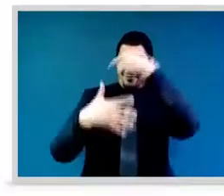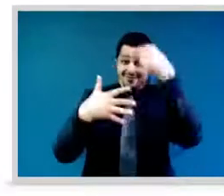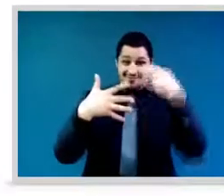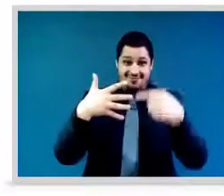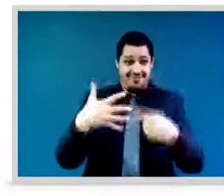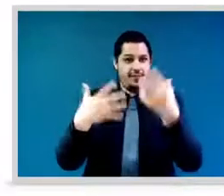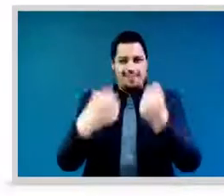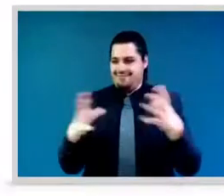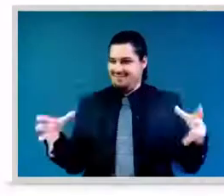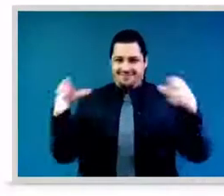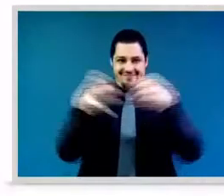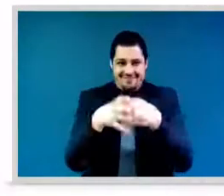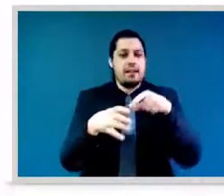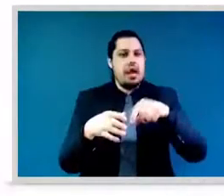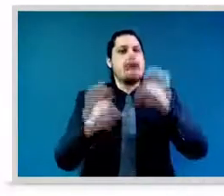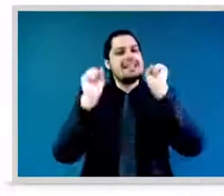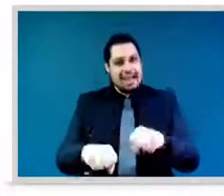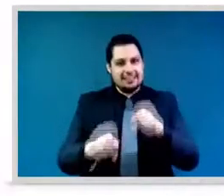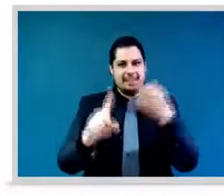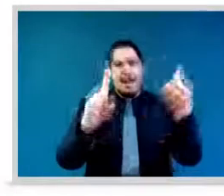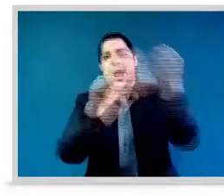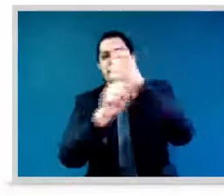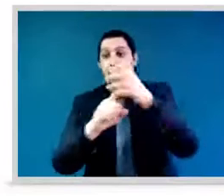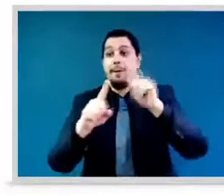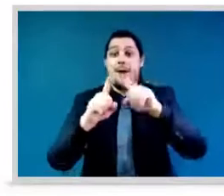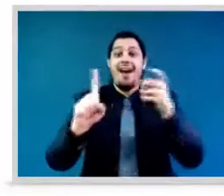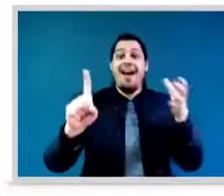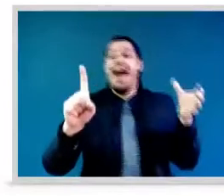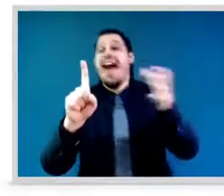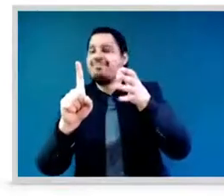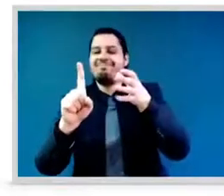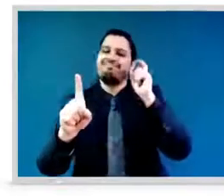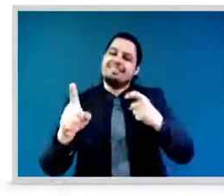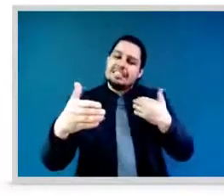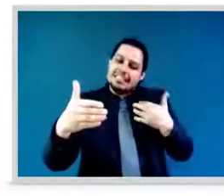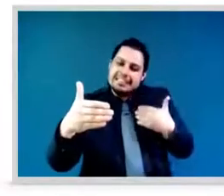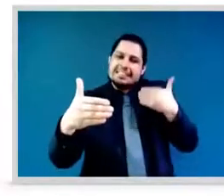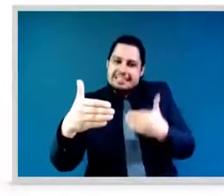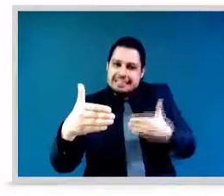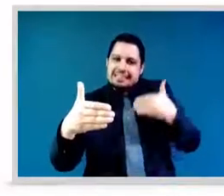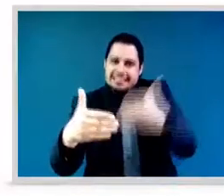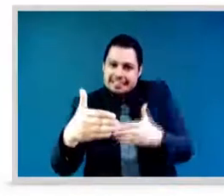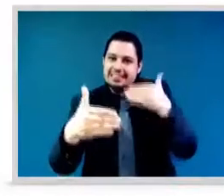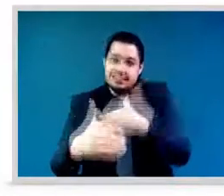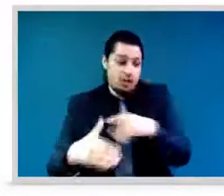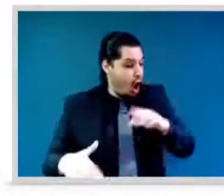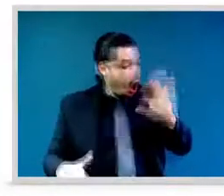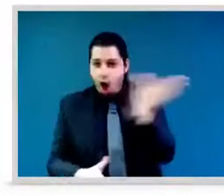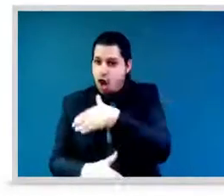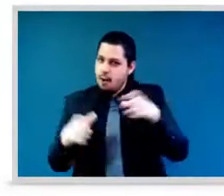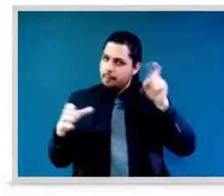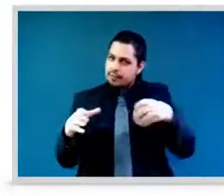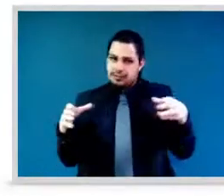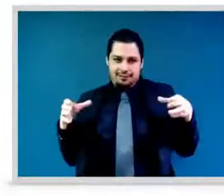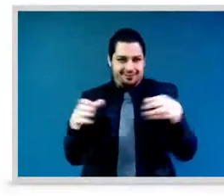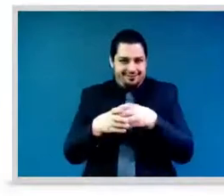that is also what generation equality is about. So we are starting and we are unstoppable. And I thank you so much